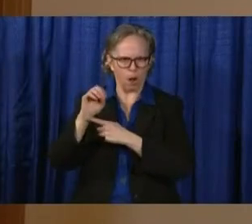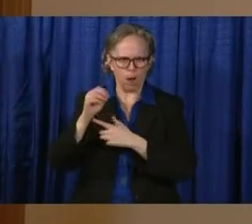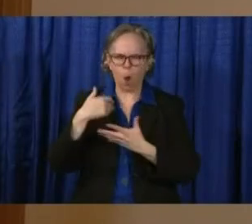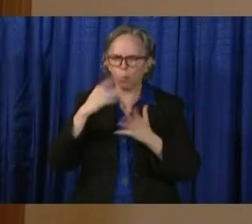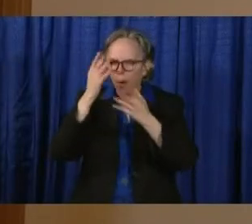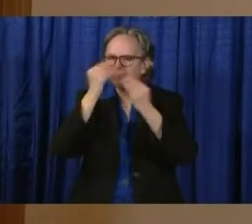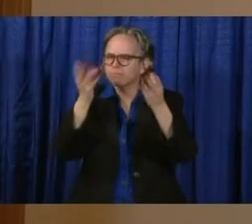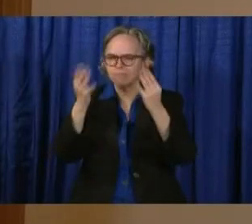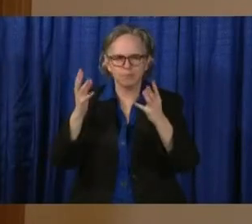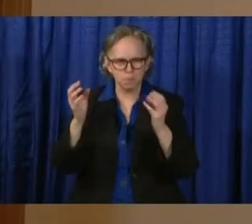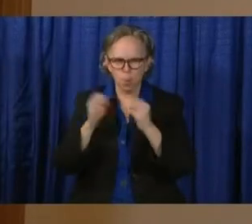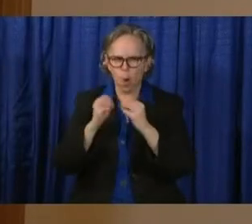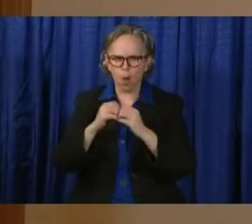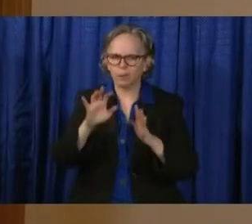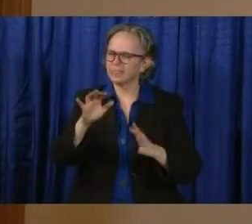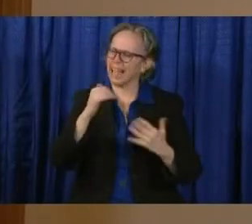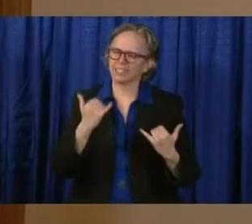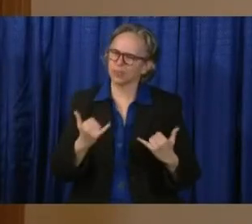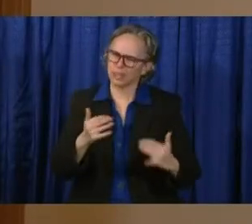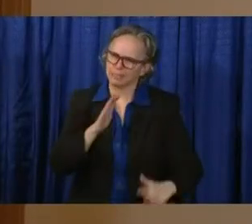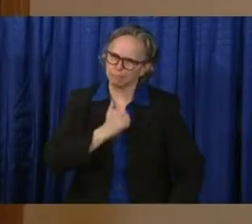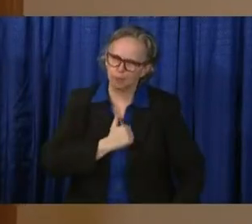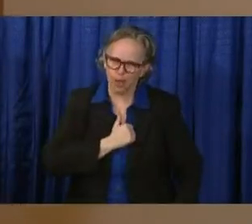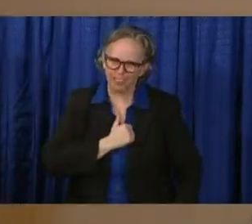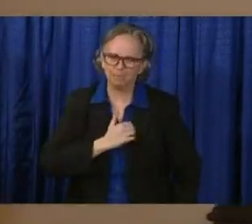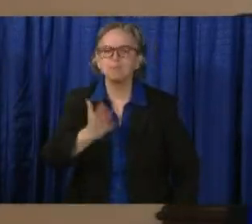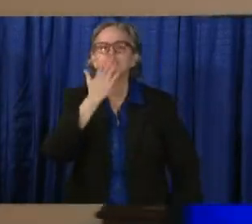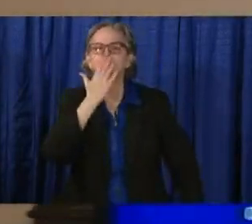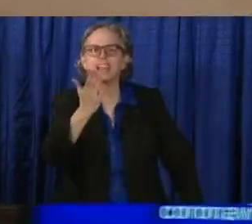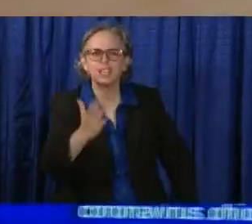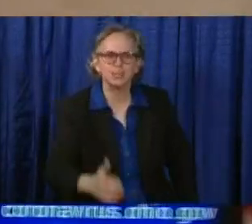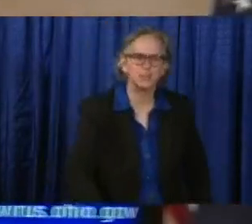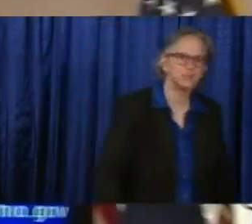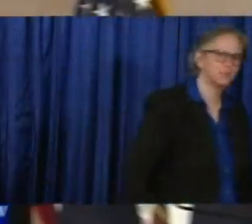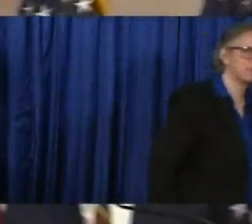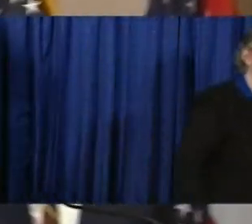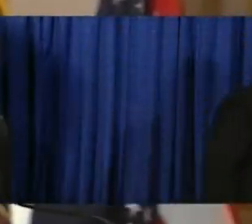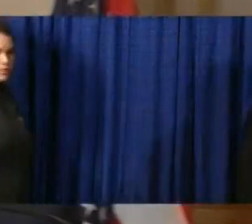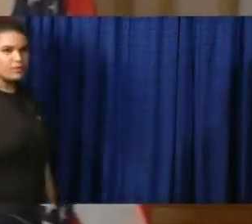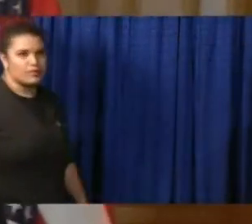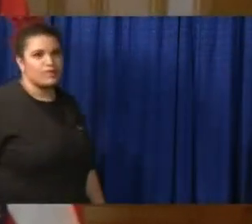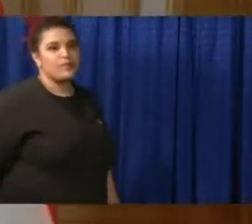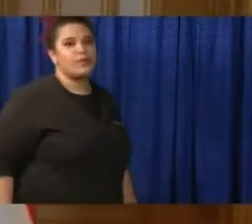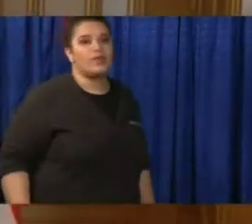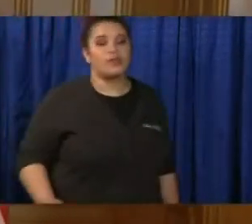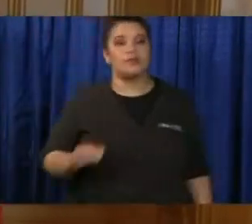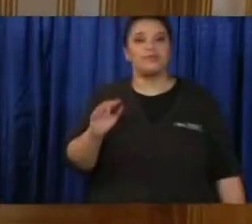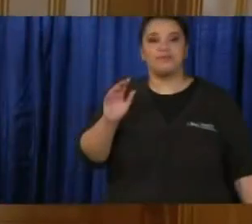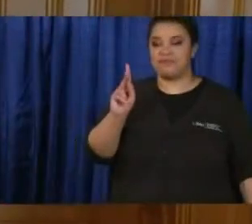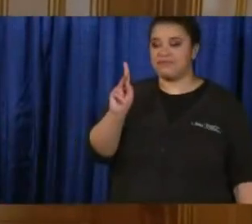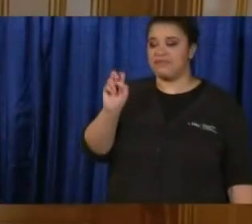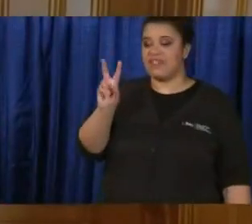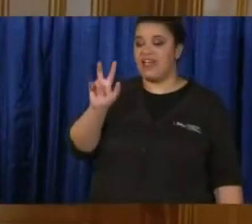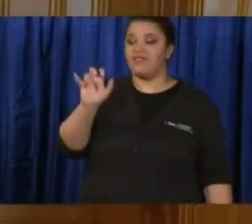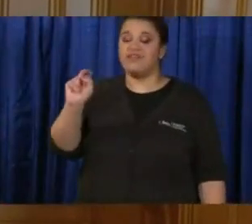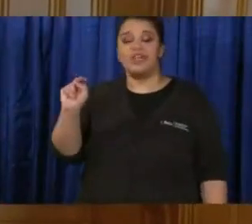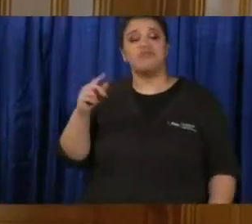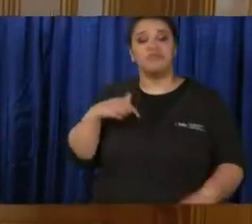complete. Thank you. Kevin Landers, WBNS 10 TV. My question also is for Dr. Acton.